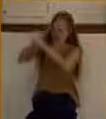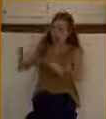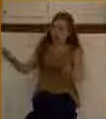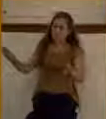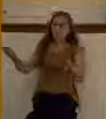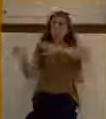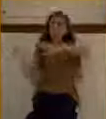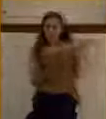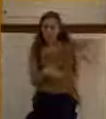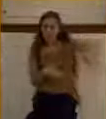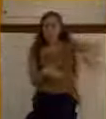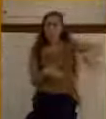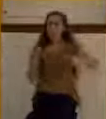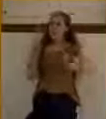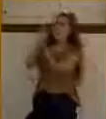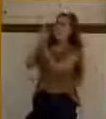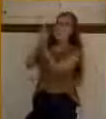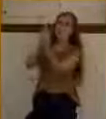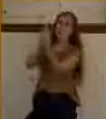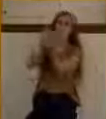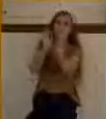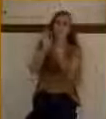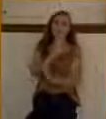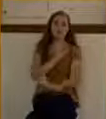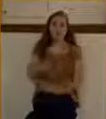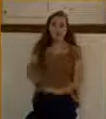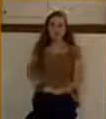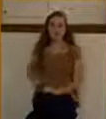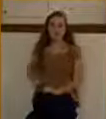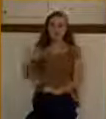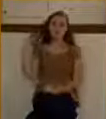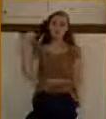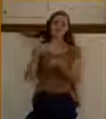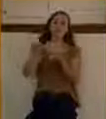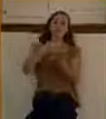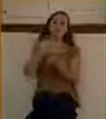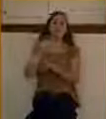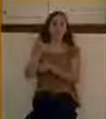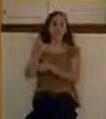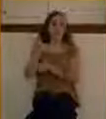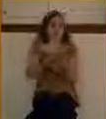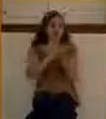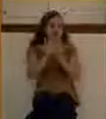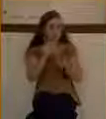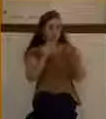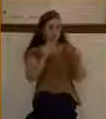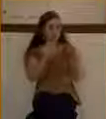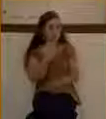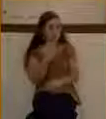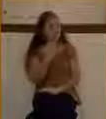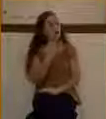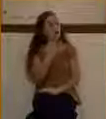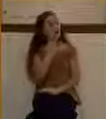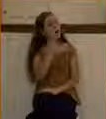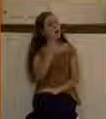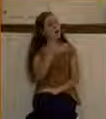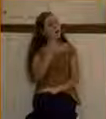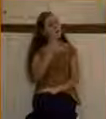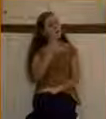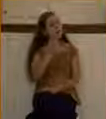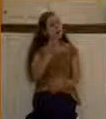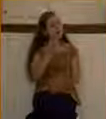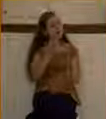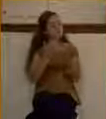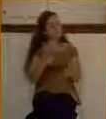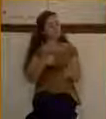Go to him. And look at verse 51. And Jesus answered and it said unto him, what wilt thou that I should do